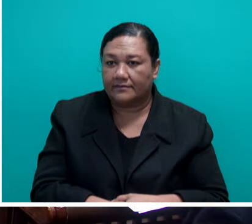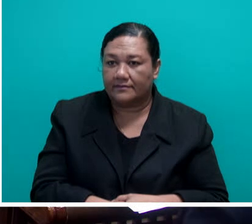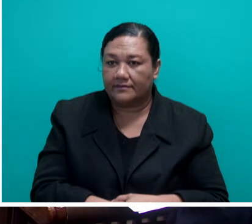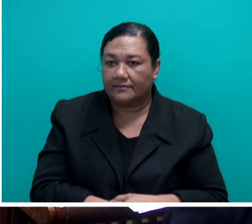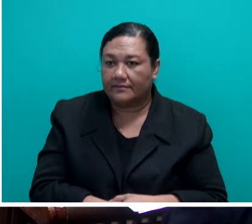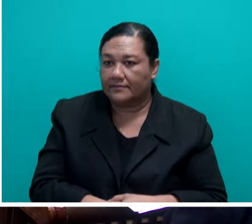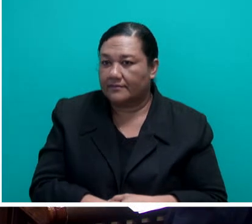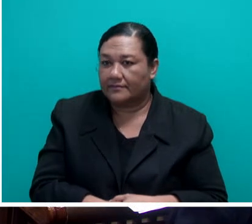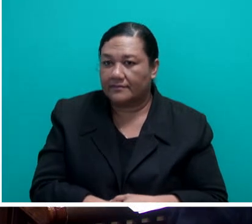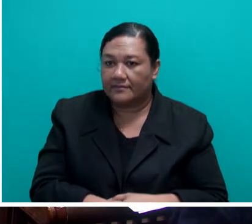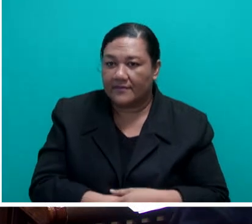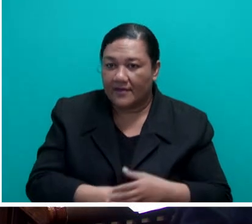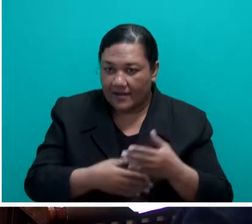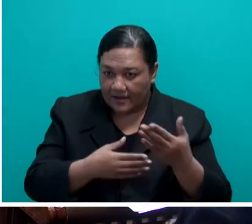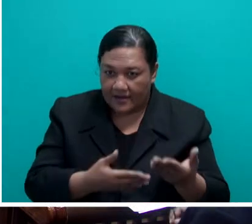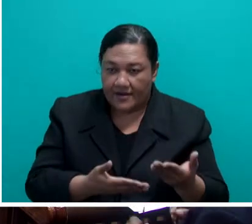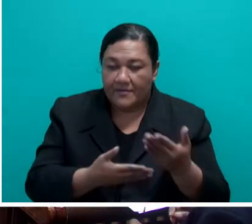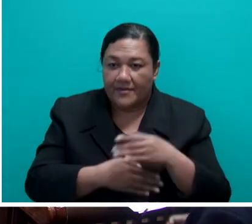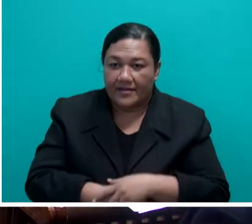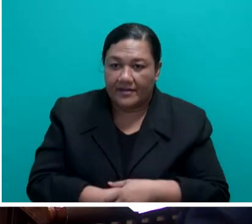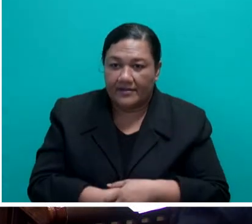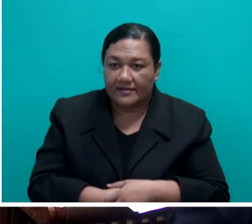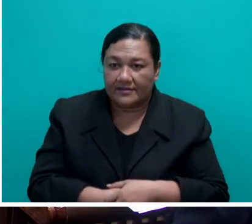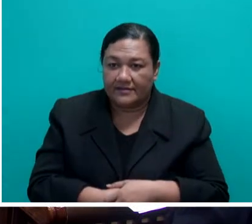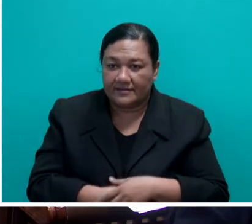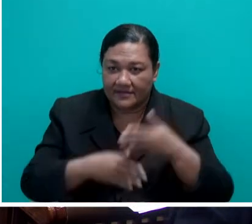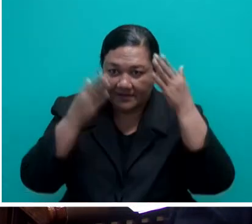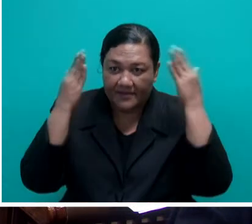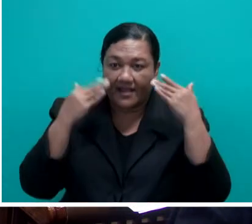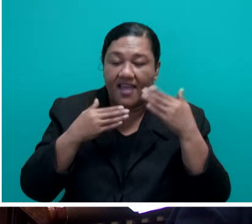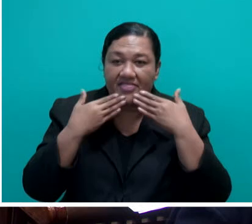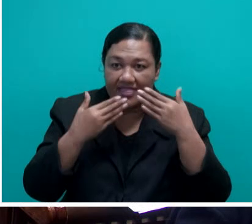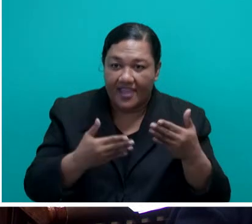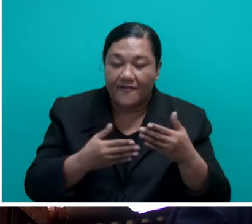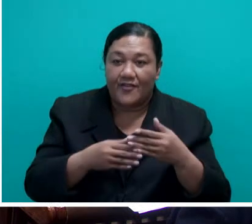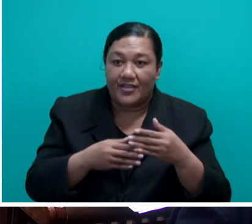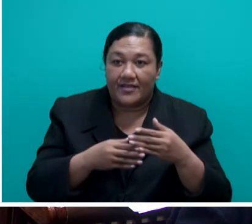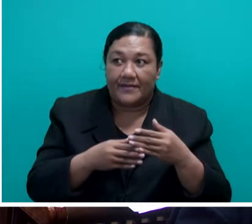The Honourable Deputy Speaker, I thank the Honourable Member for his question,